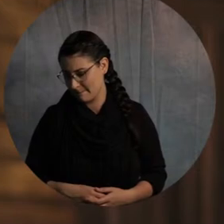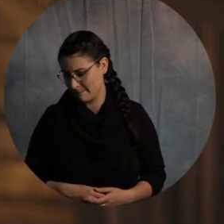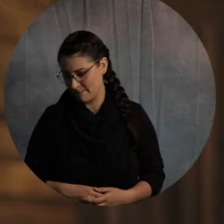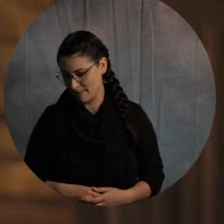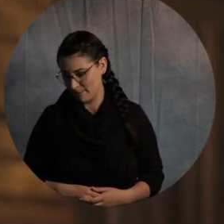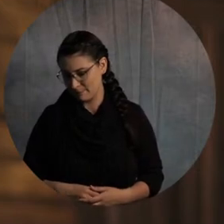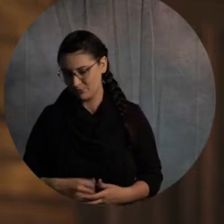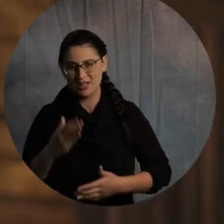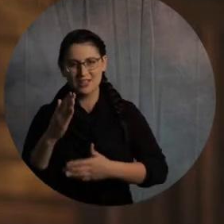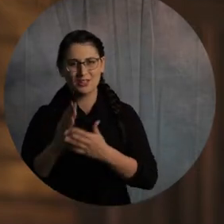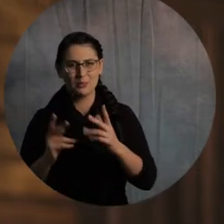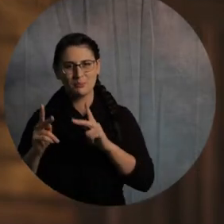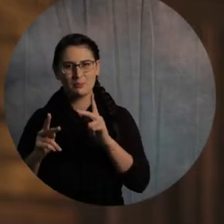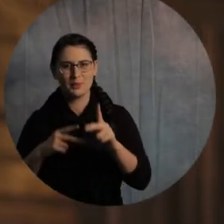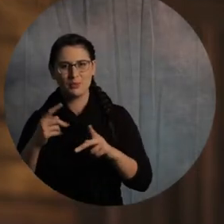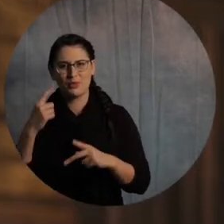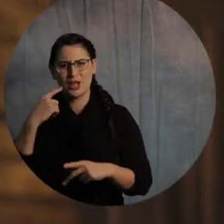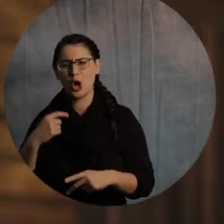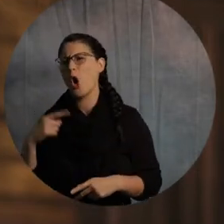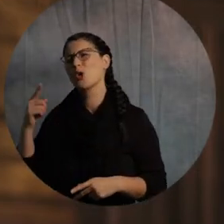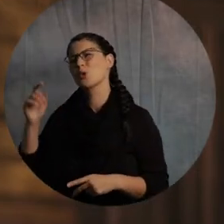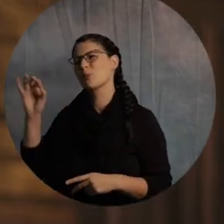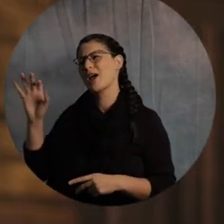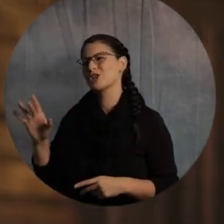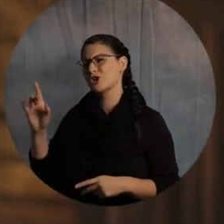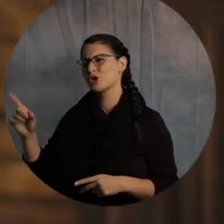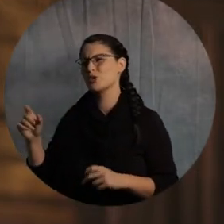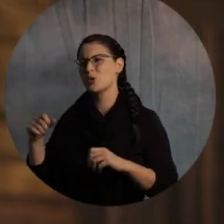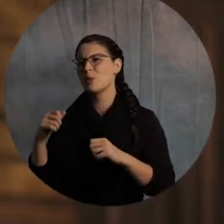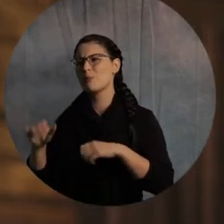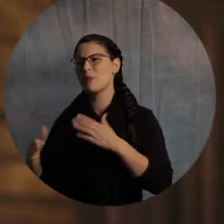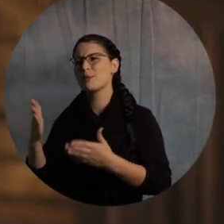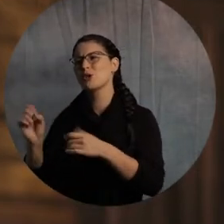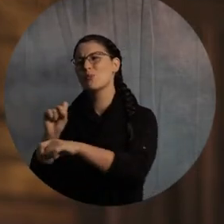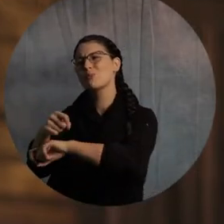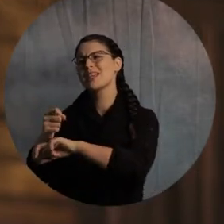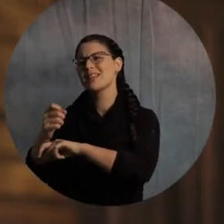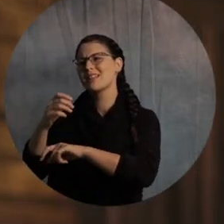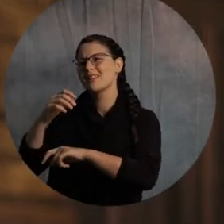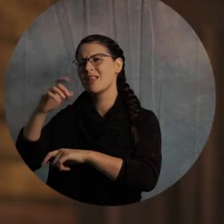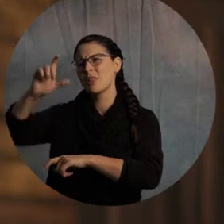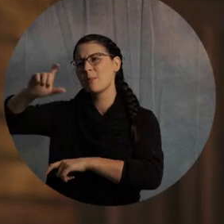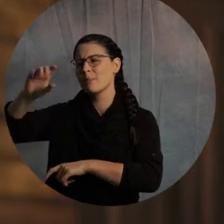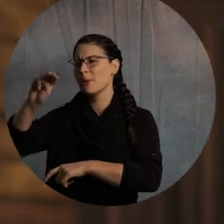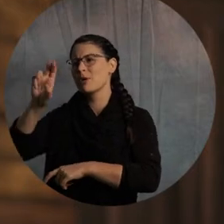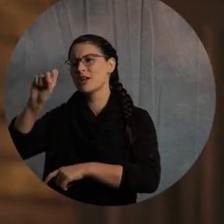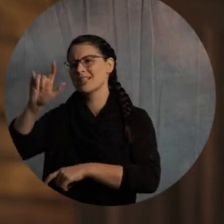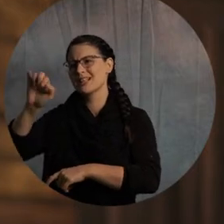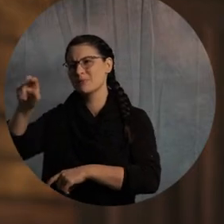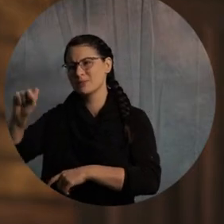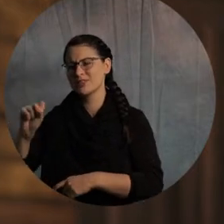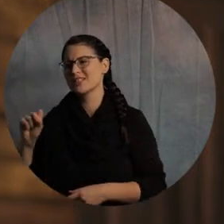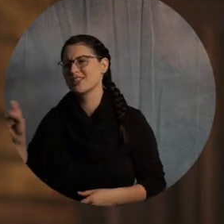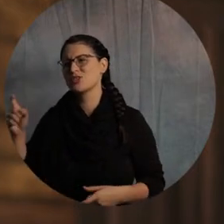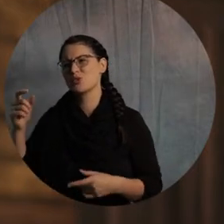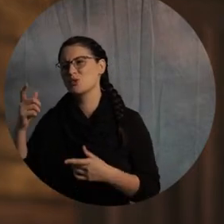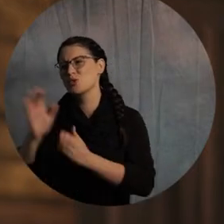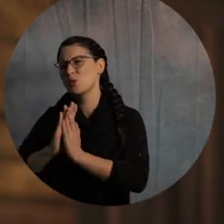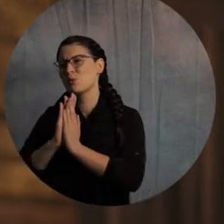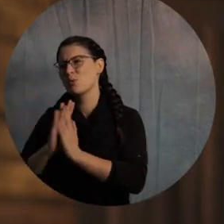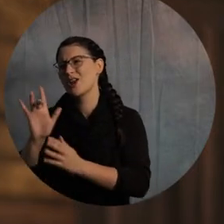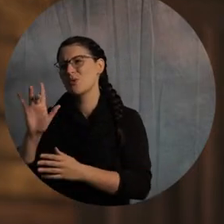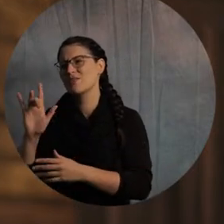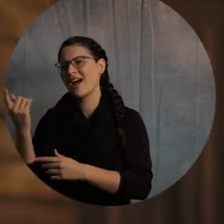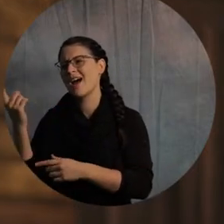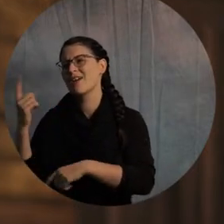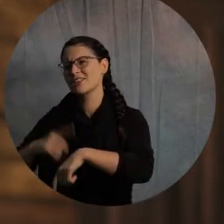you know what's weird for me is it's awkward for me praying with my wife. Isn't that odd? I mean, a lot of men... I pray with people all day long.